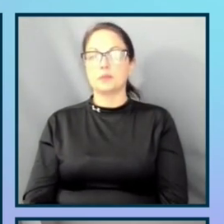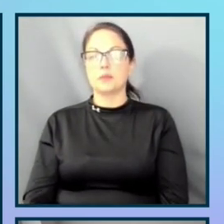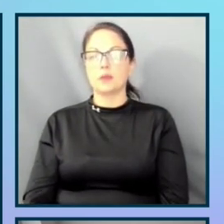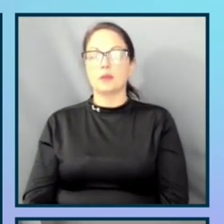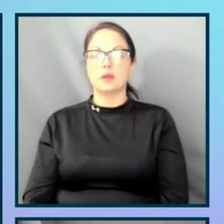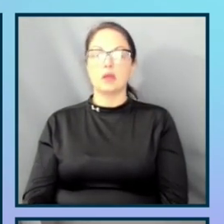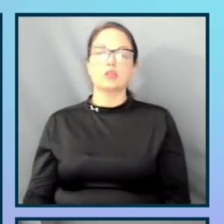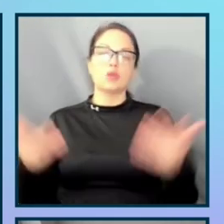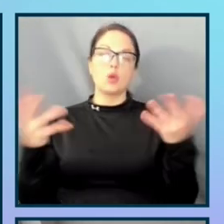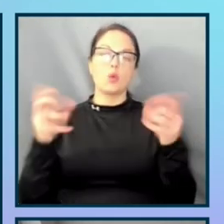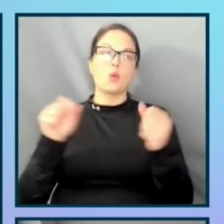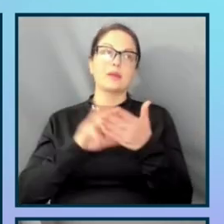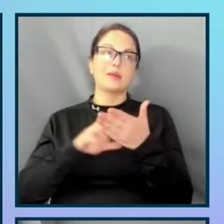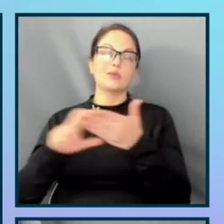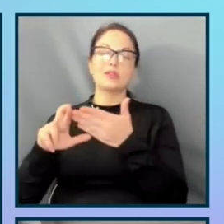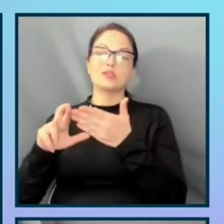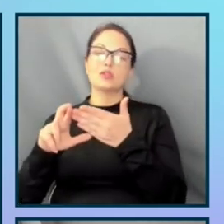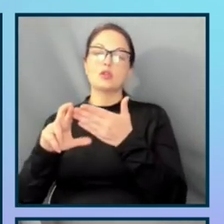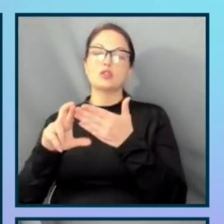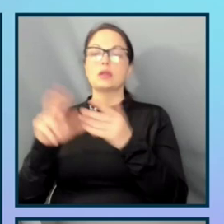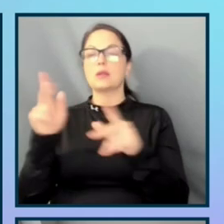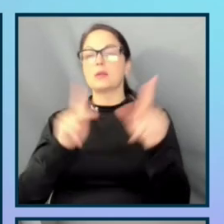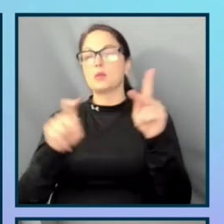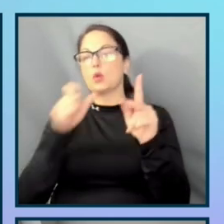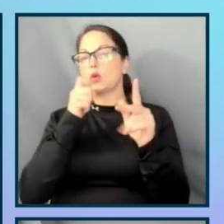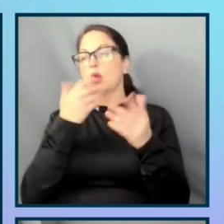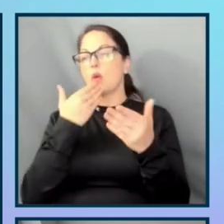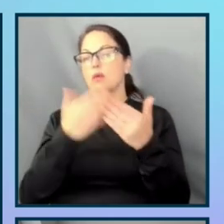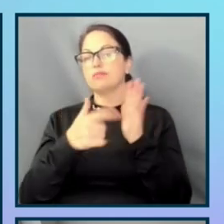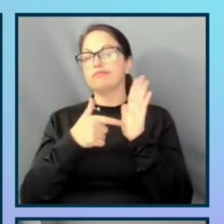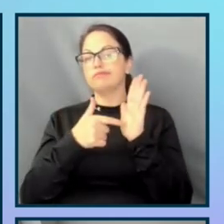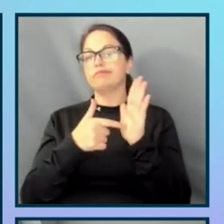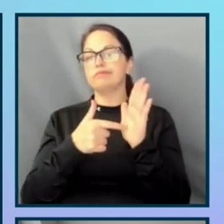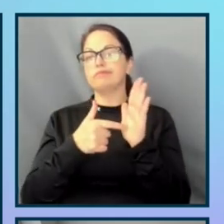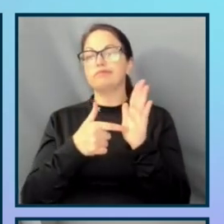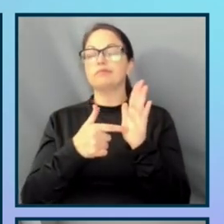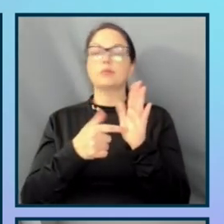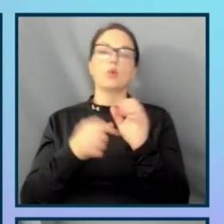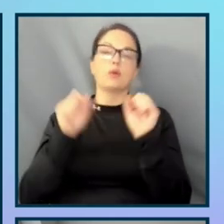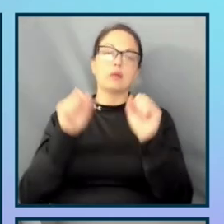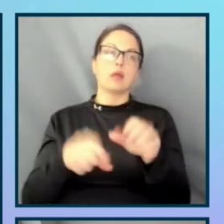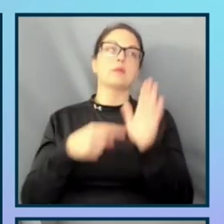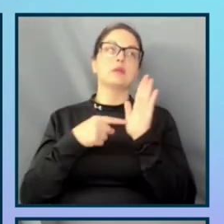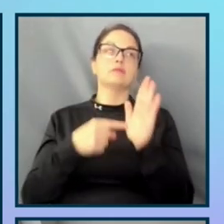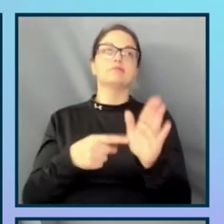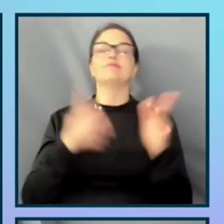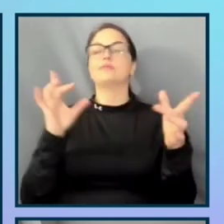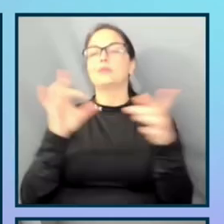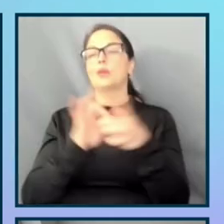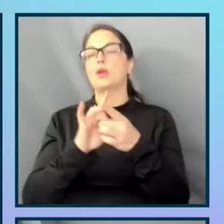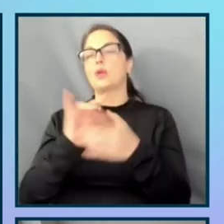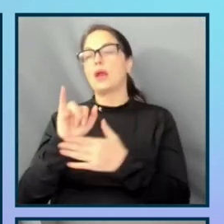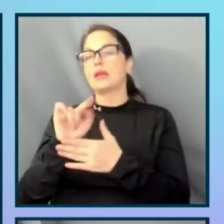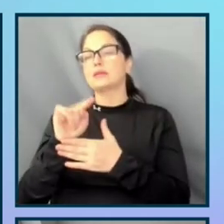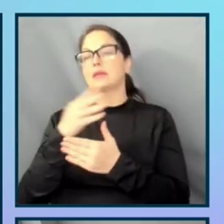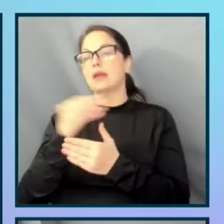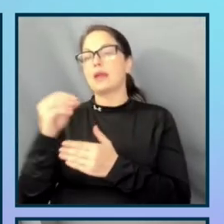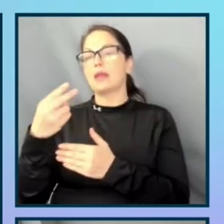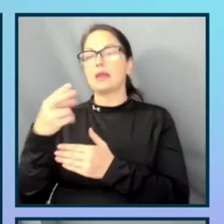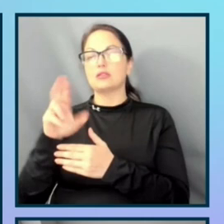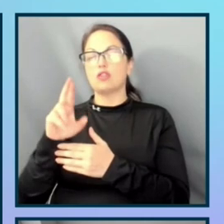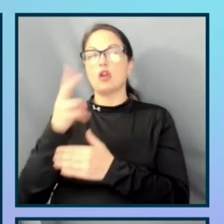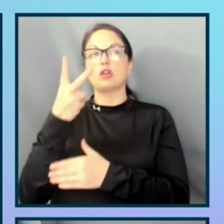underrepresented can thrive is to partner with IT and HR, the two groups that touch all parts of the company.